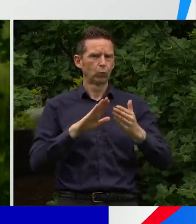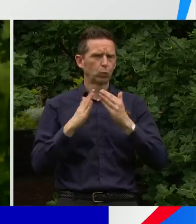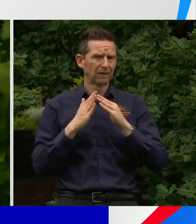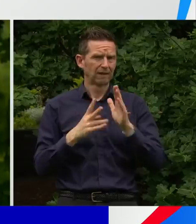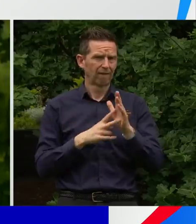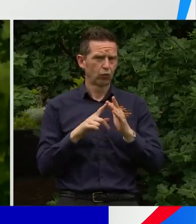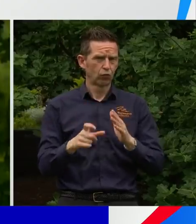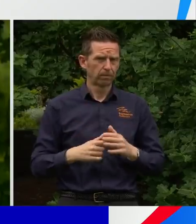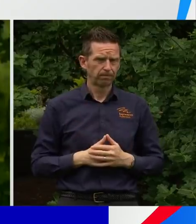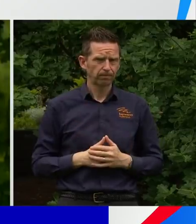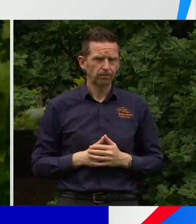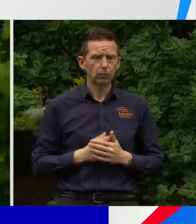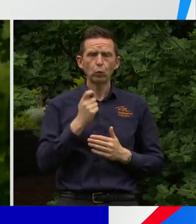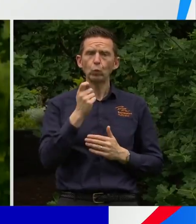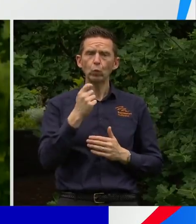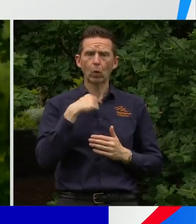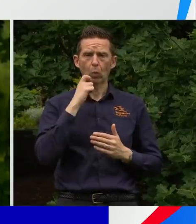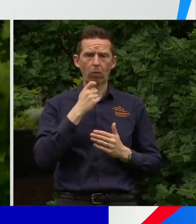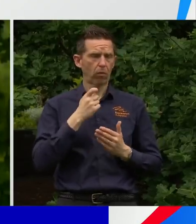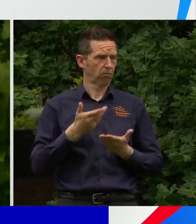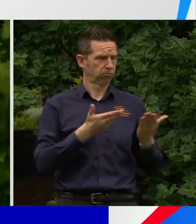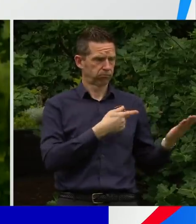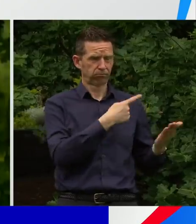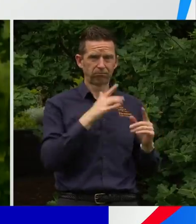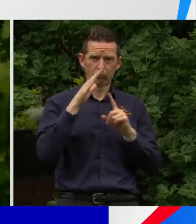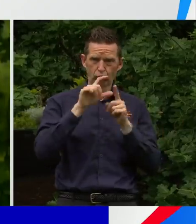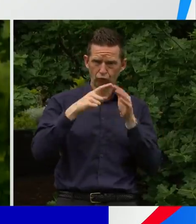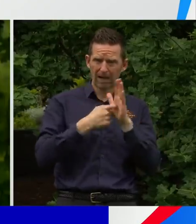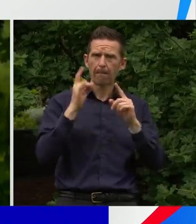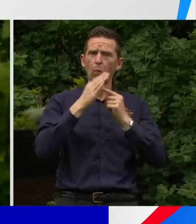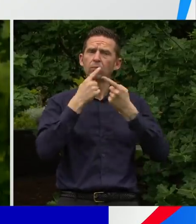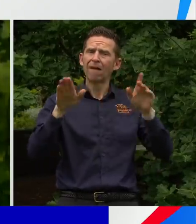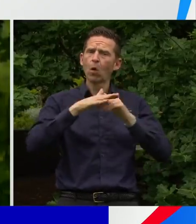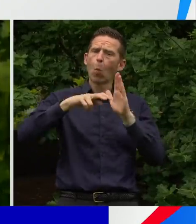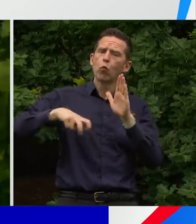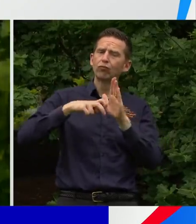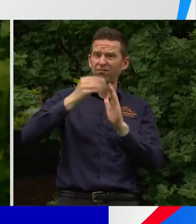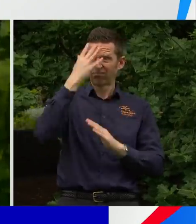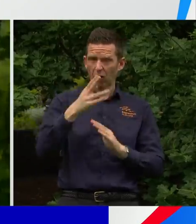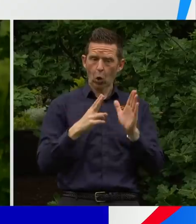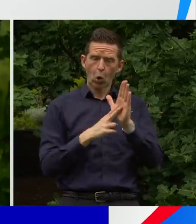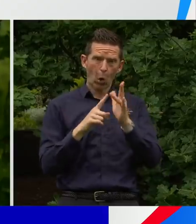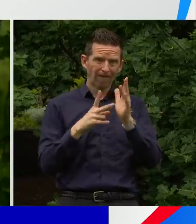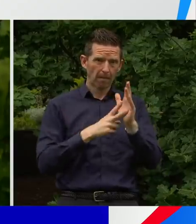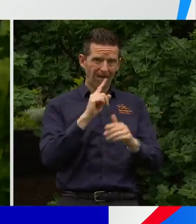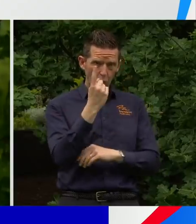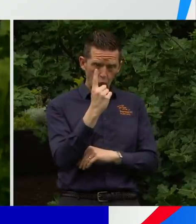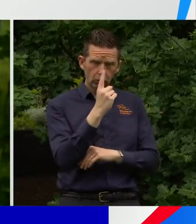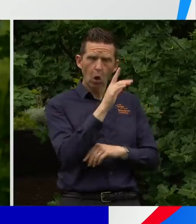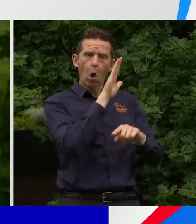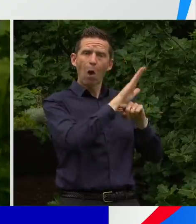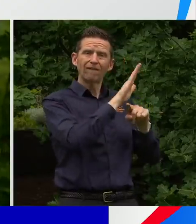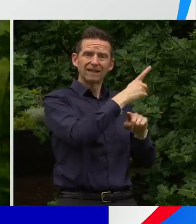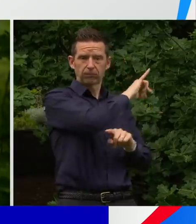on to Brett, I've got a very important announcement to make in relation to quarantine. So from November 1, international travelers returning